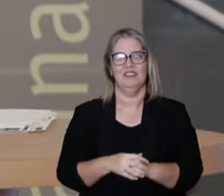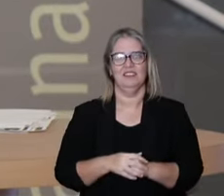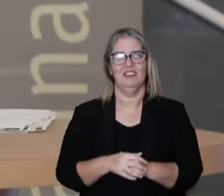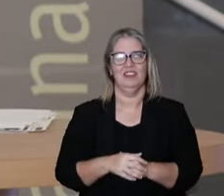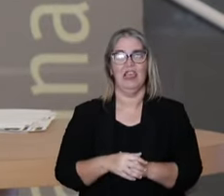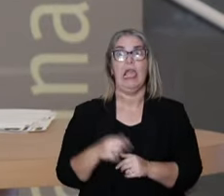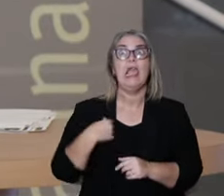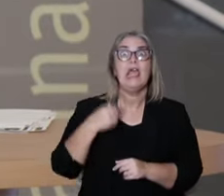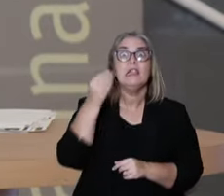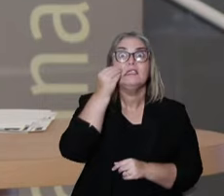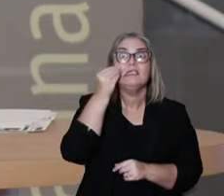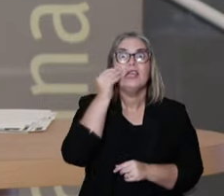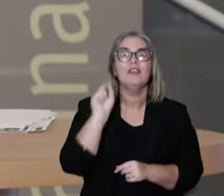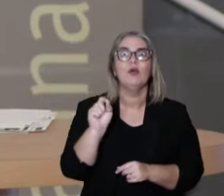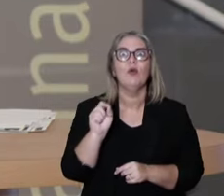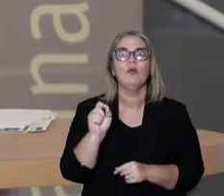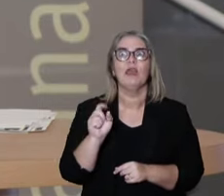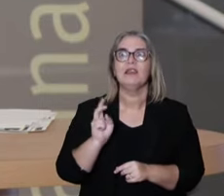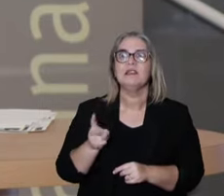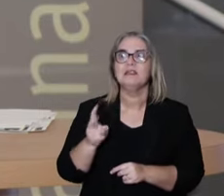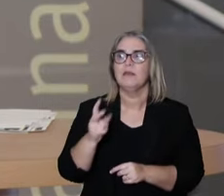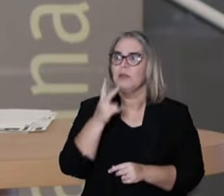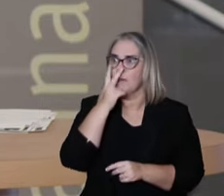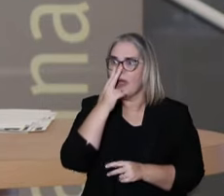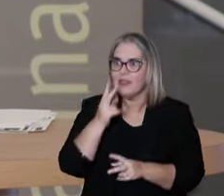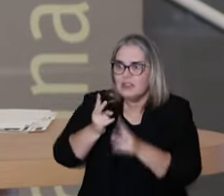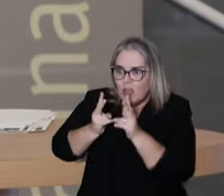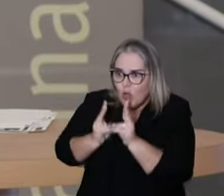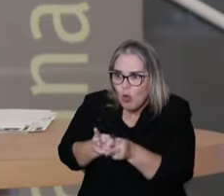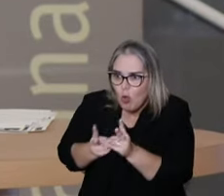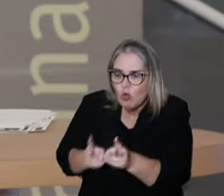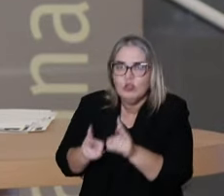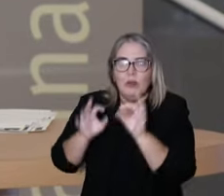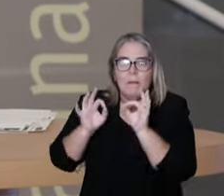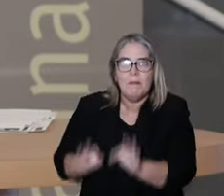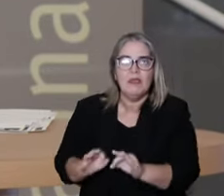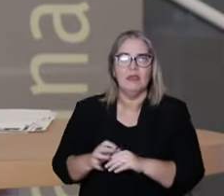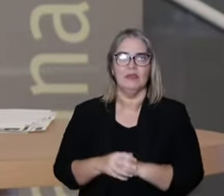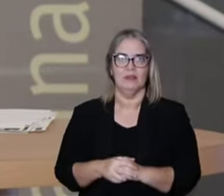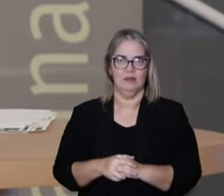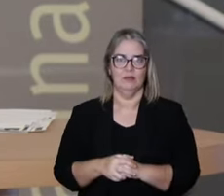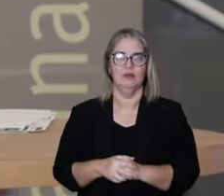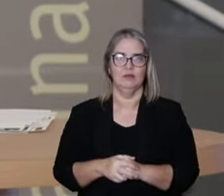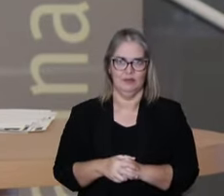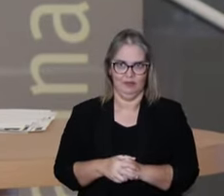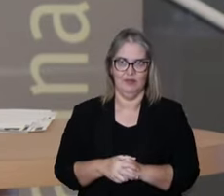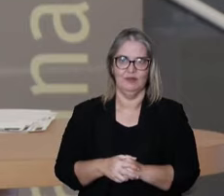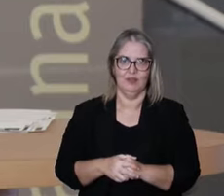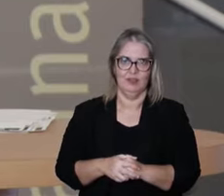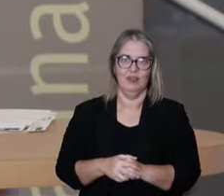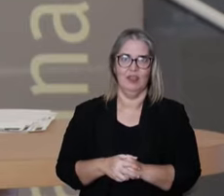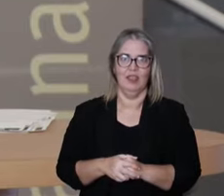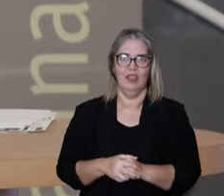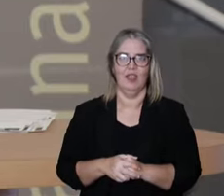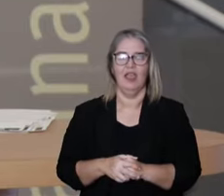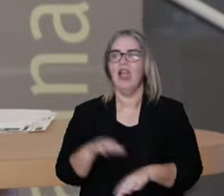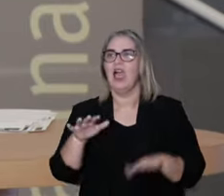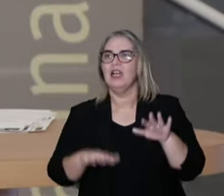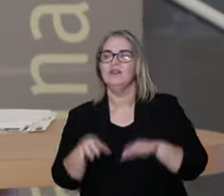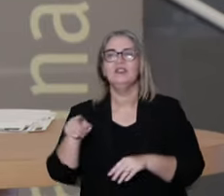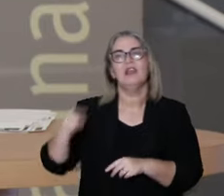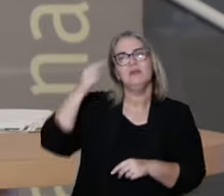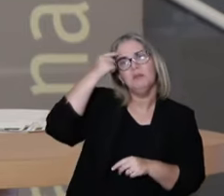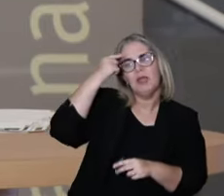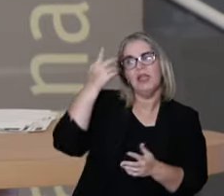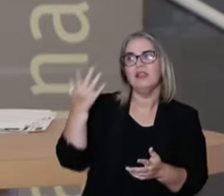We don't think like that. They are always making an effort for integration. Of course, they can look to the acute problem,